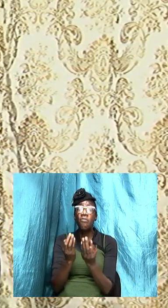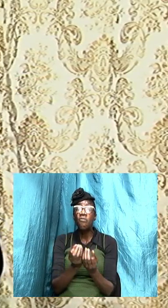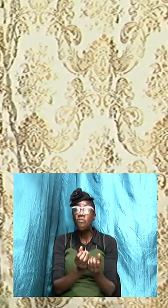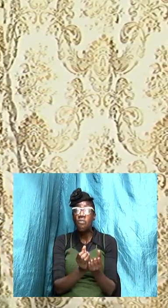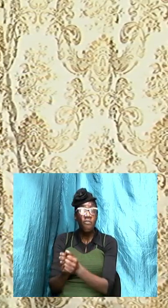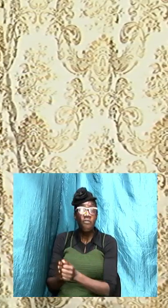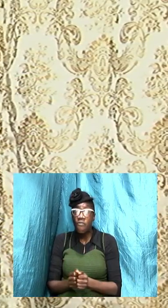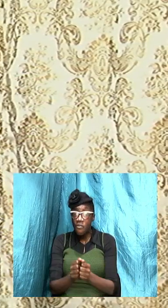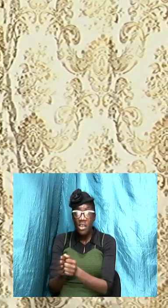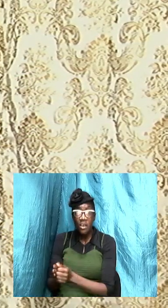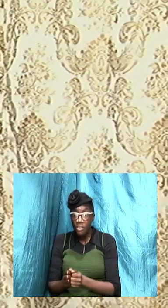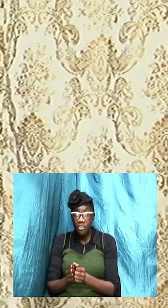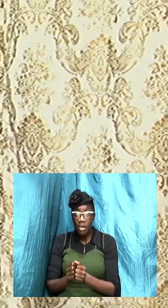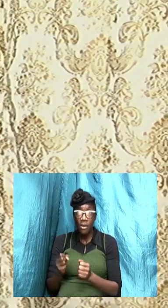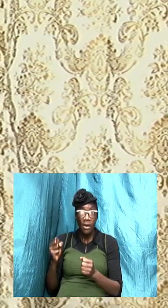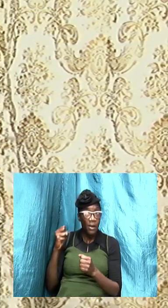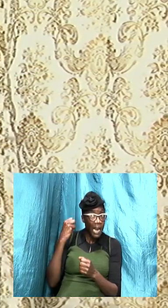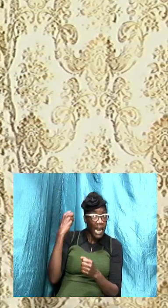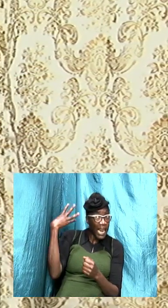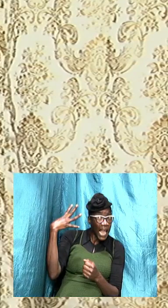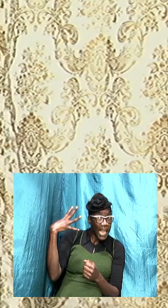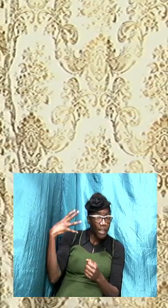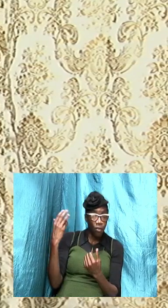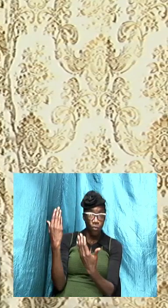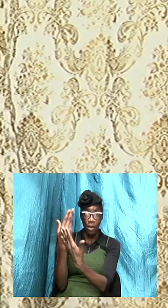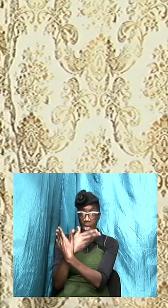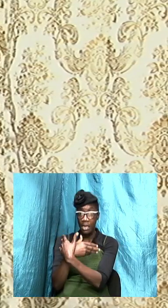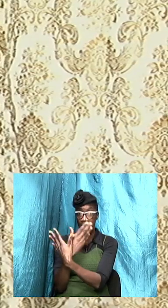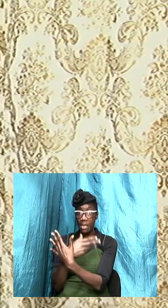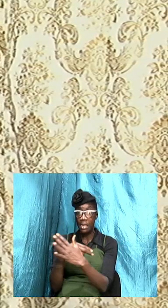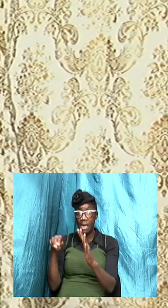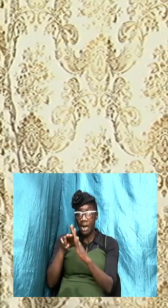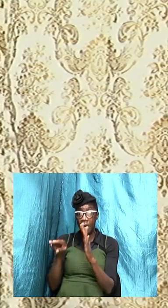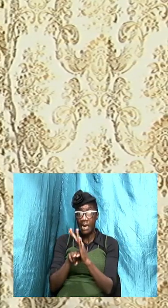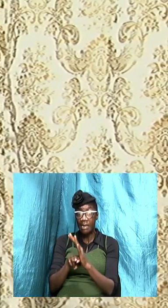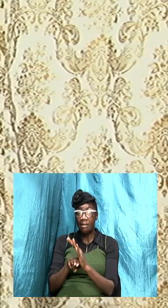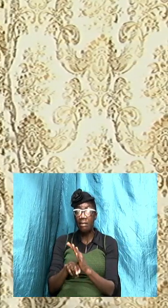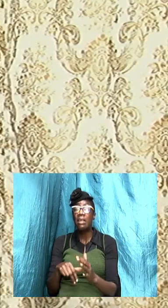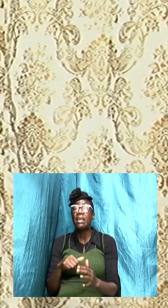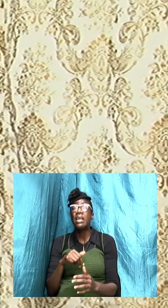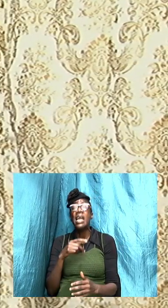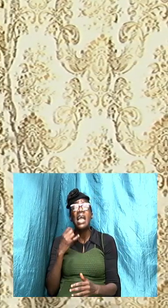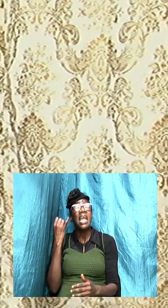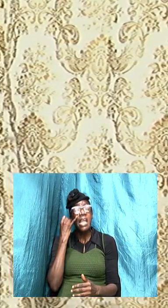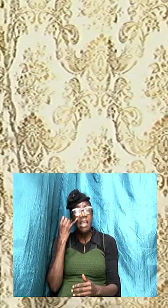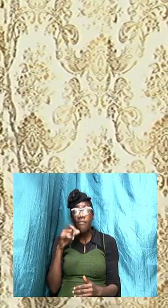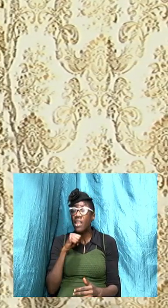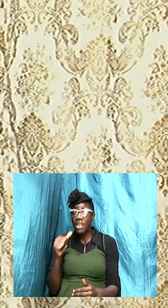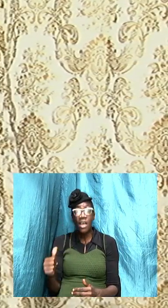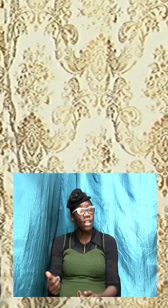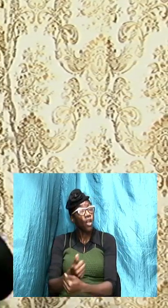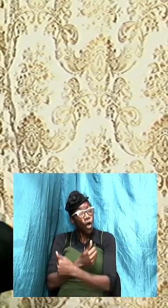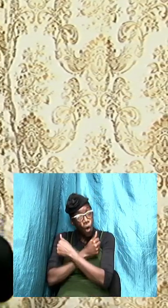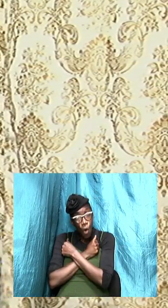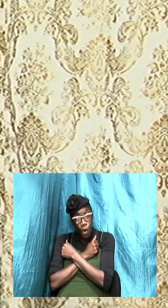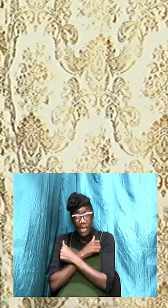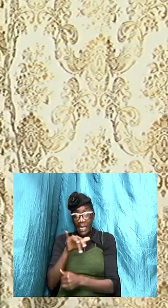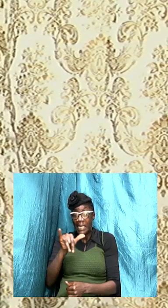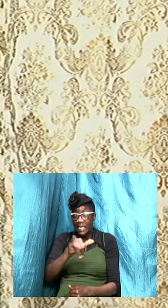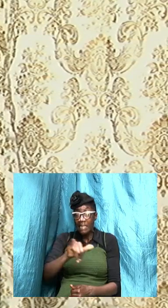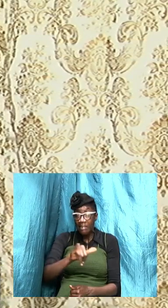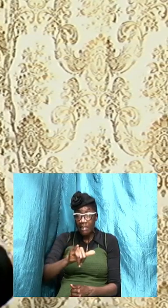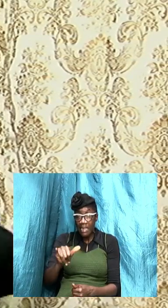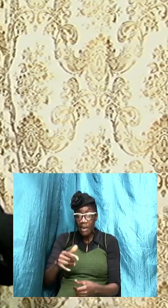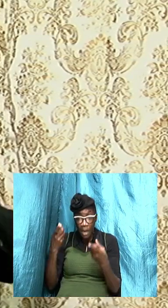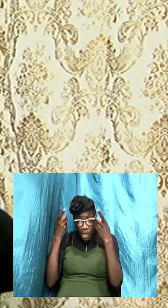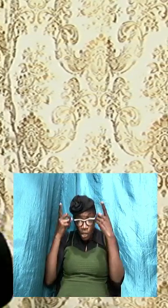darkness if they're not embracing the same doctrine that you are embracing and you're hugging up